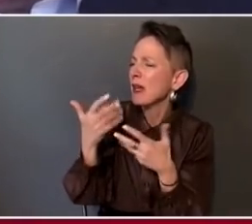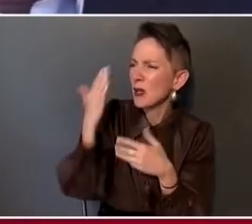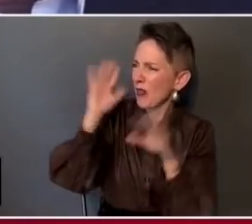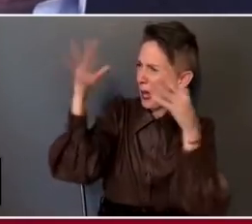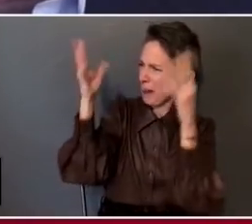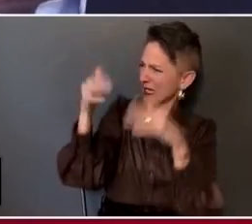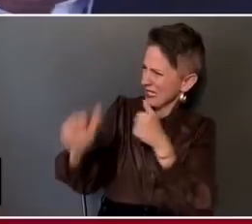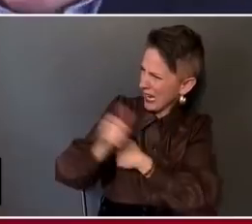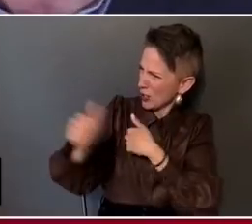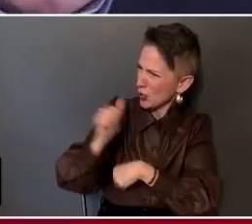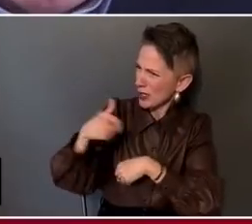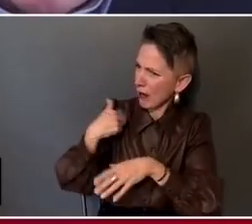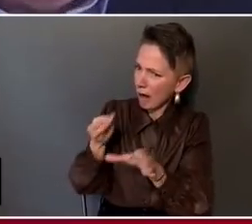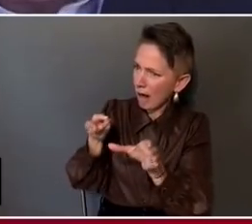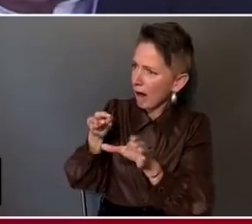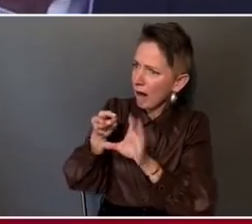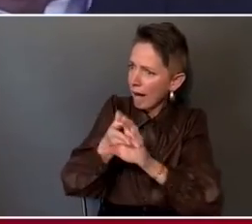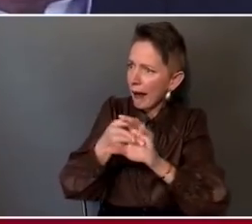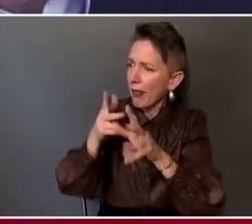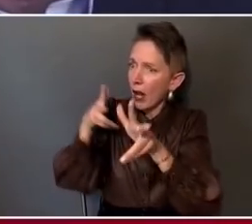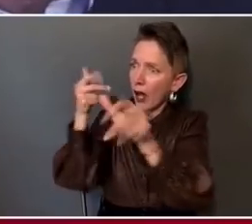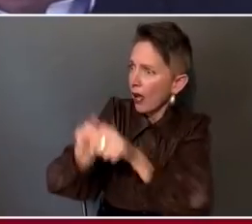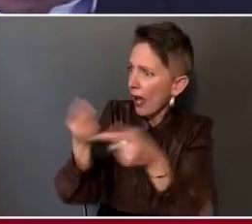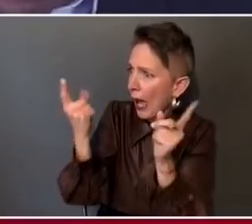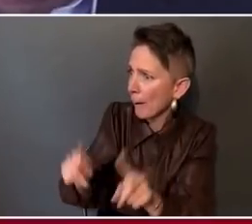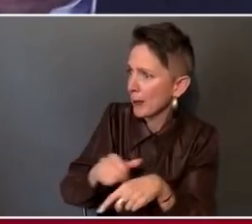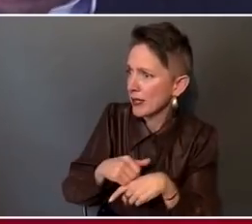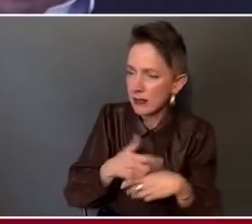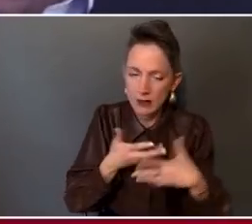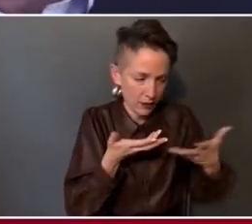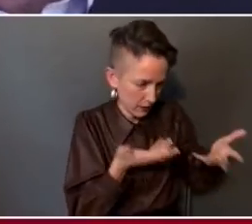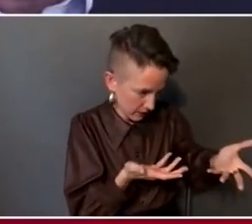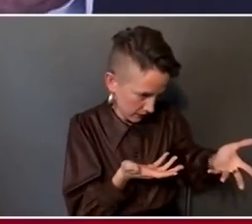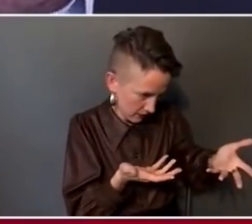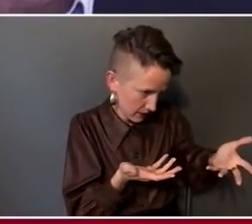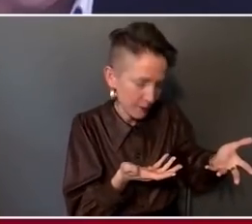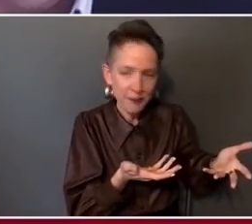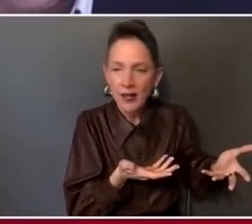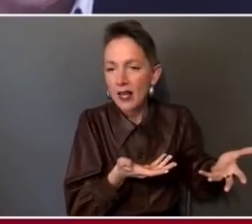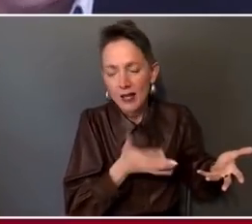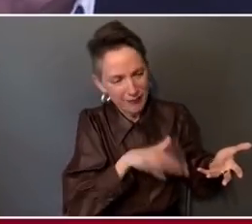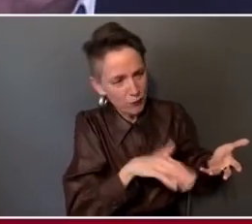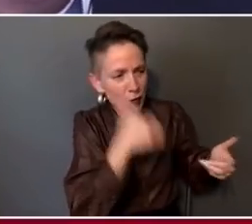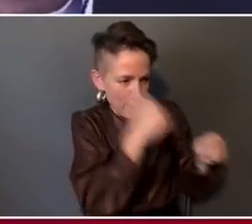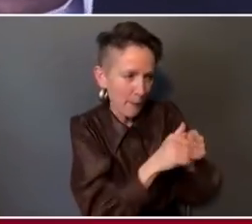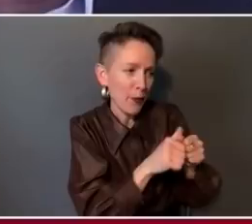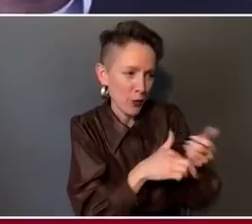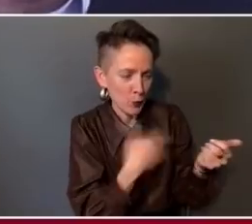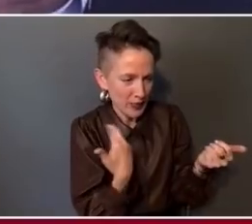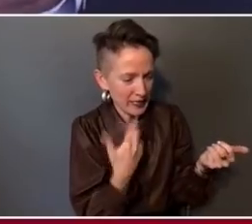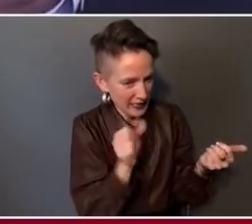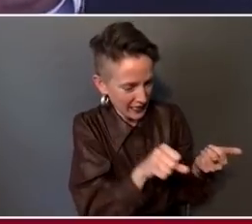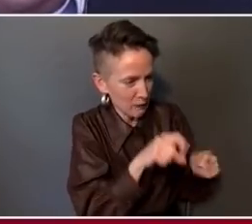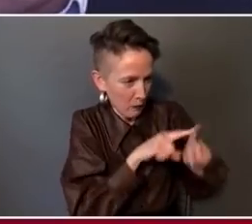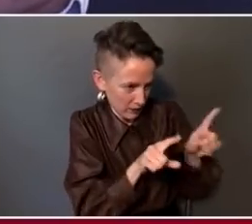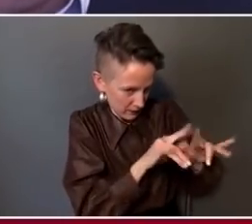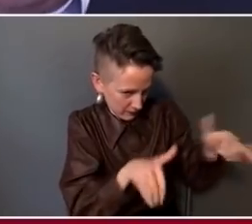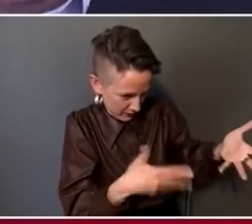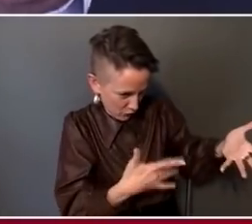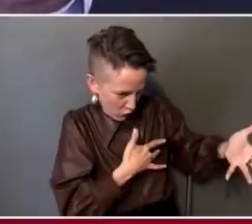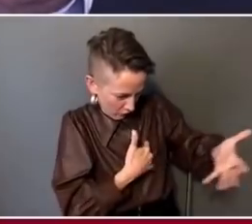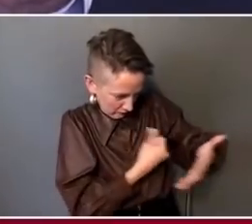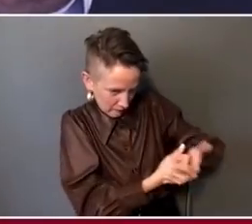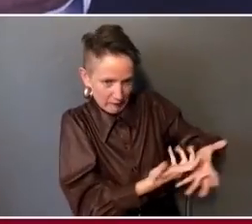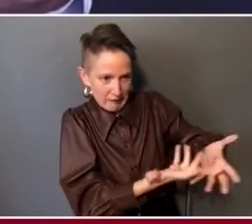hospital. And you sit there and say, come on, buddy. You know, put your risk into perspective, okay? And I think that's what we're going to have to do a lot more